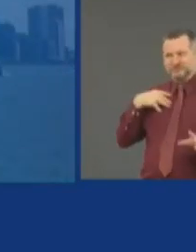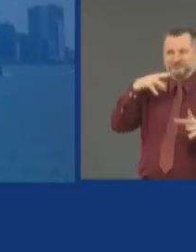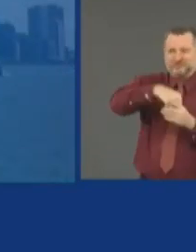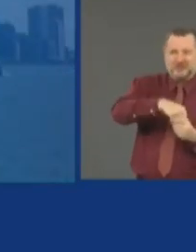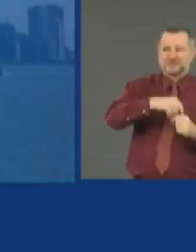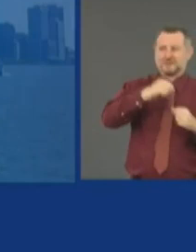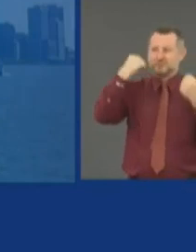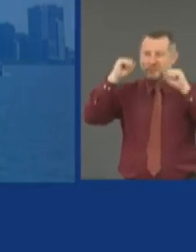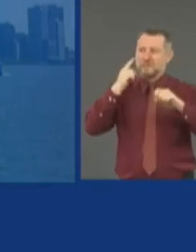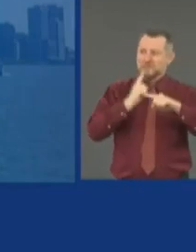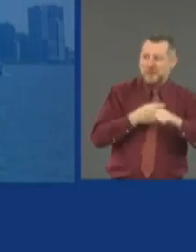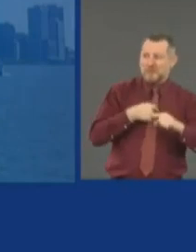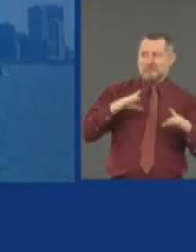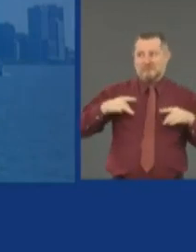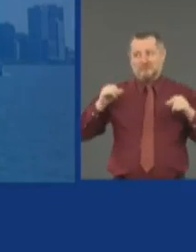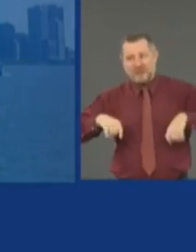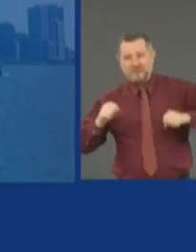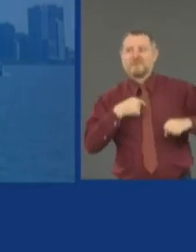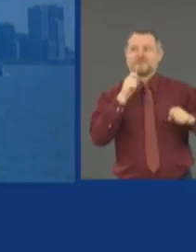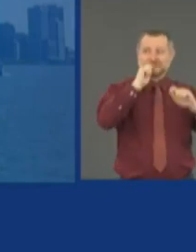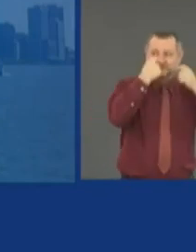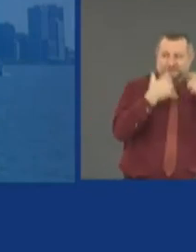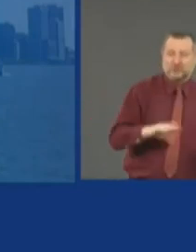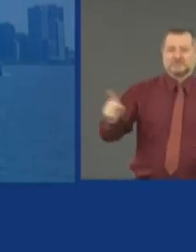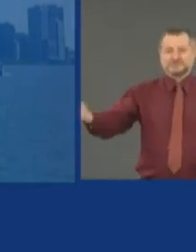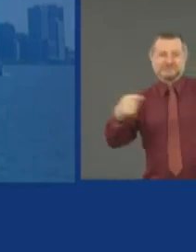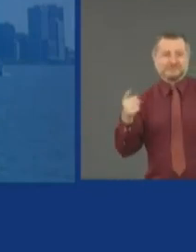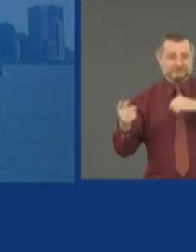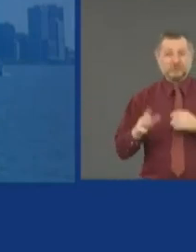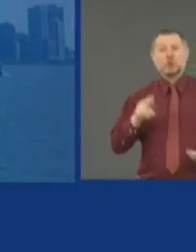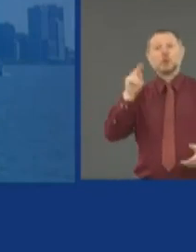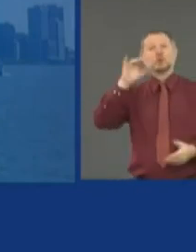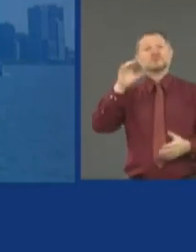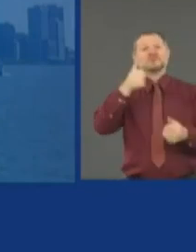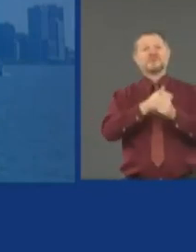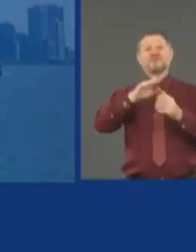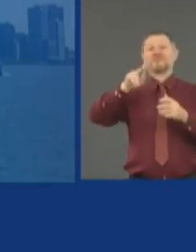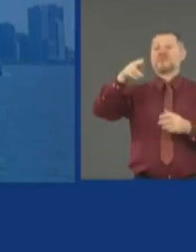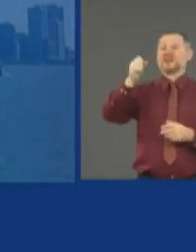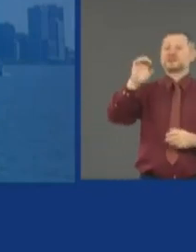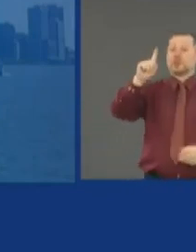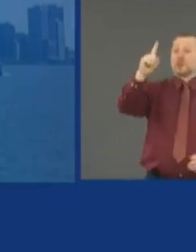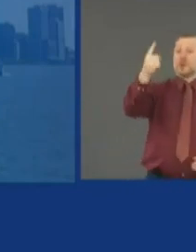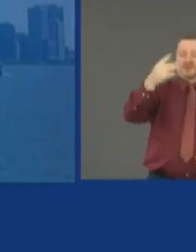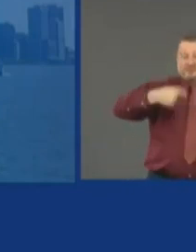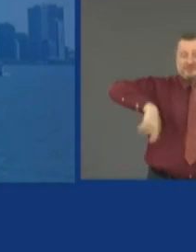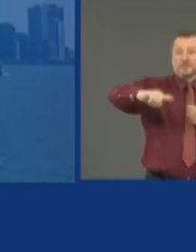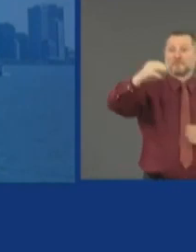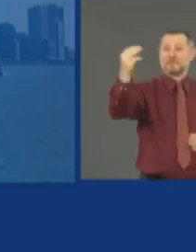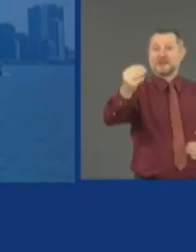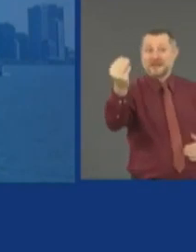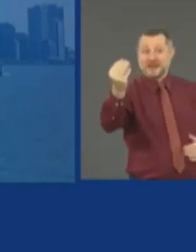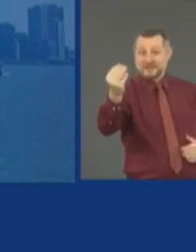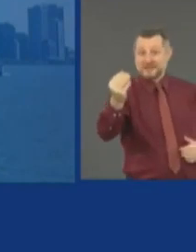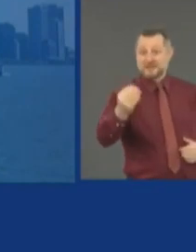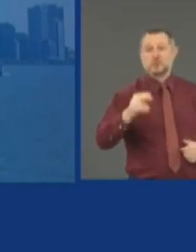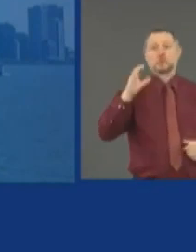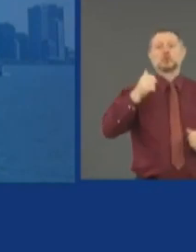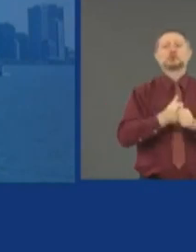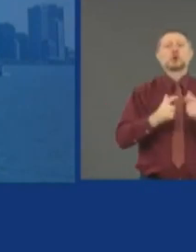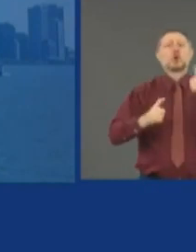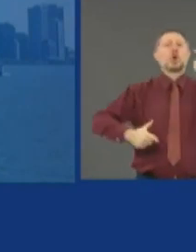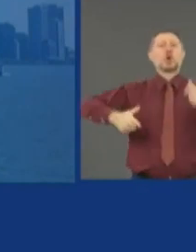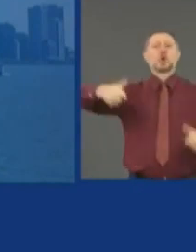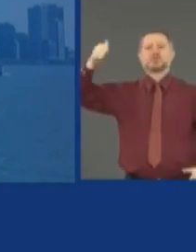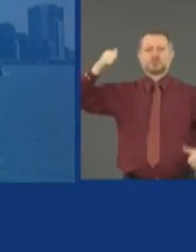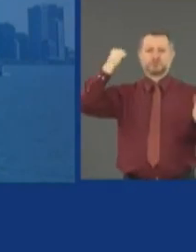one Monday. With all of this going on, New York City had the highest number of protesters. We have to be smart.